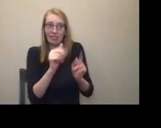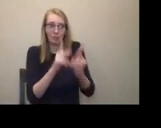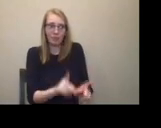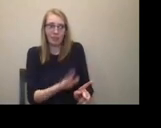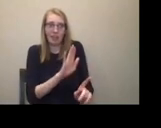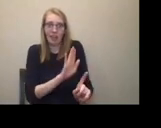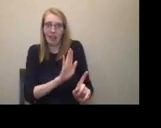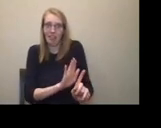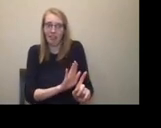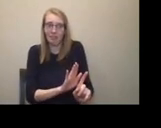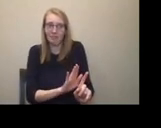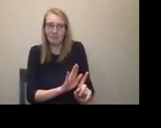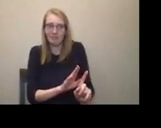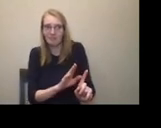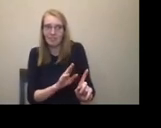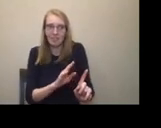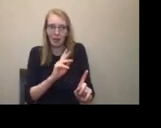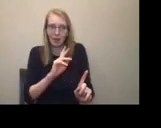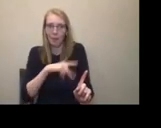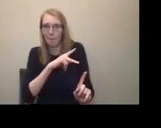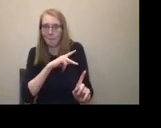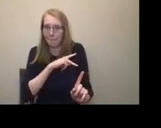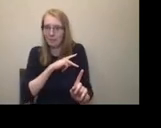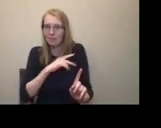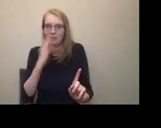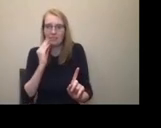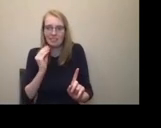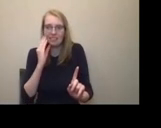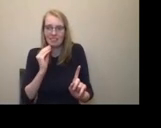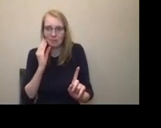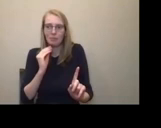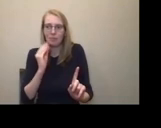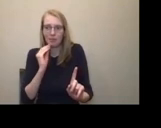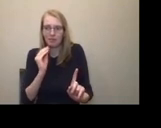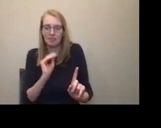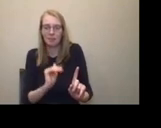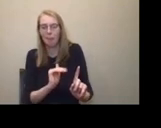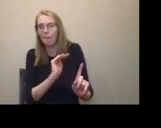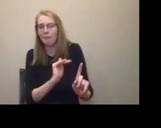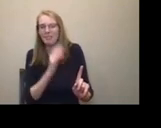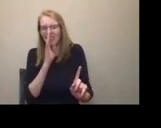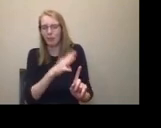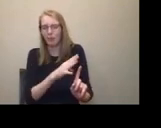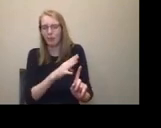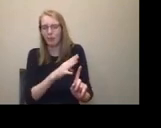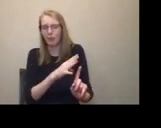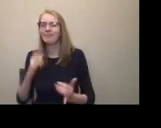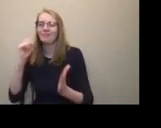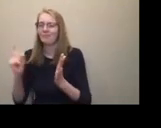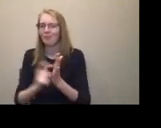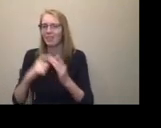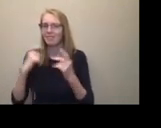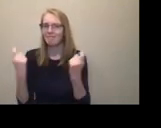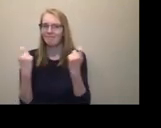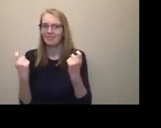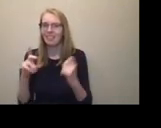of disability. Sorry, my cat's just trying to get cuddles and he's distracting me. Sorry, little guy. So it's a we celebrate the values of disability pride